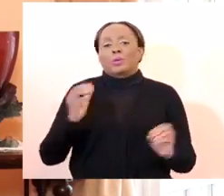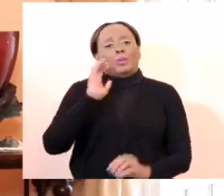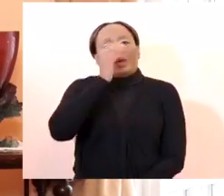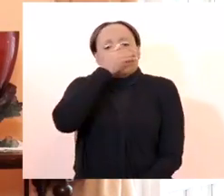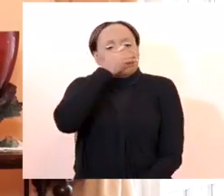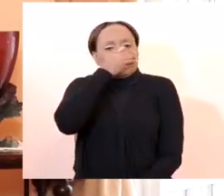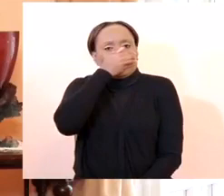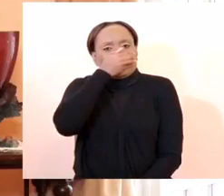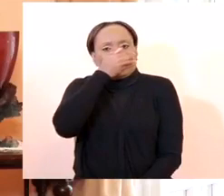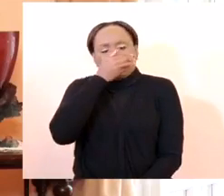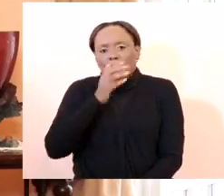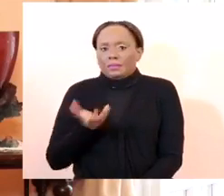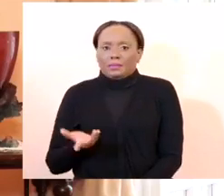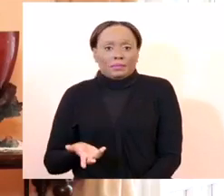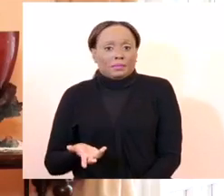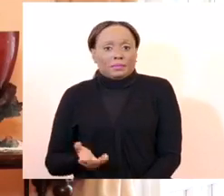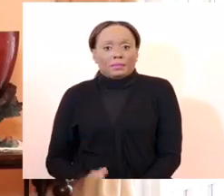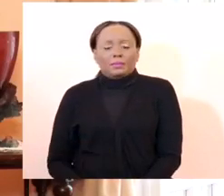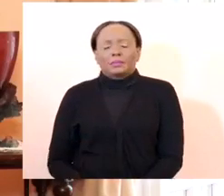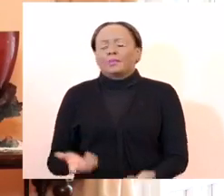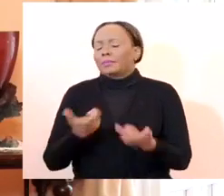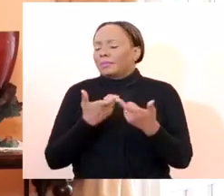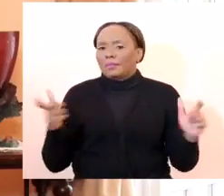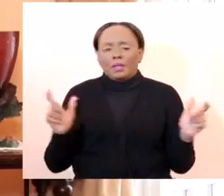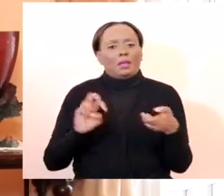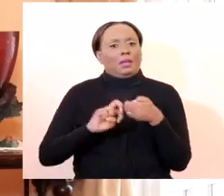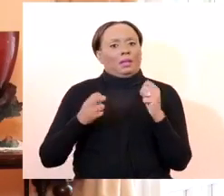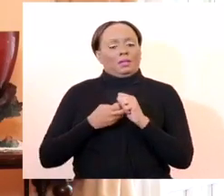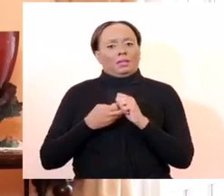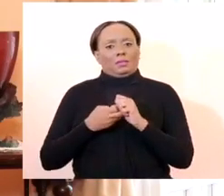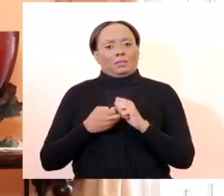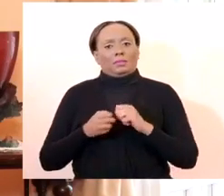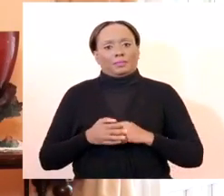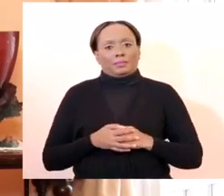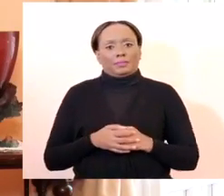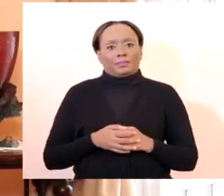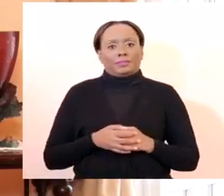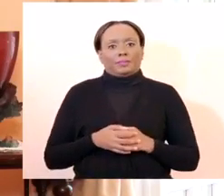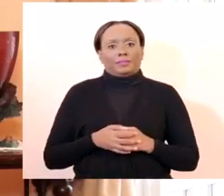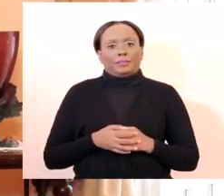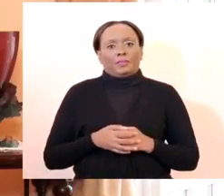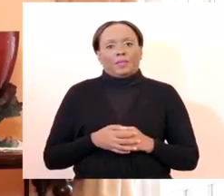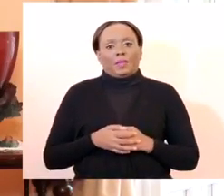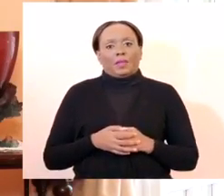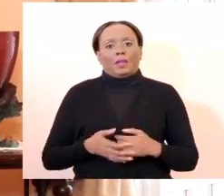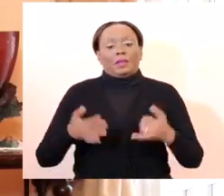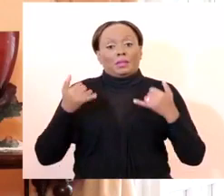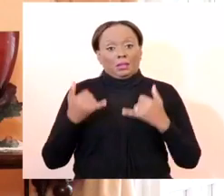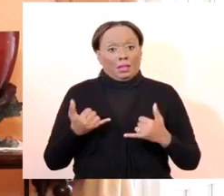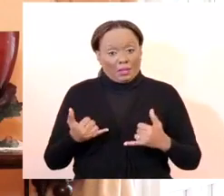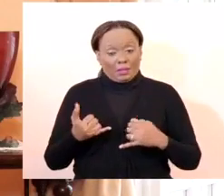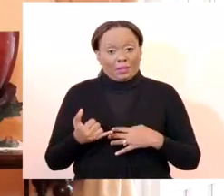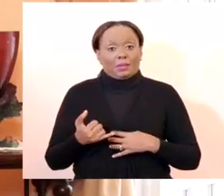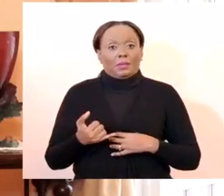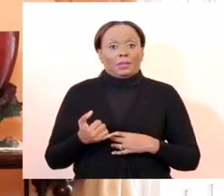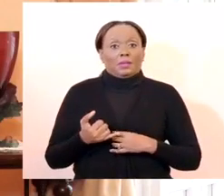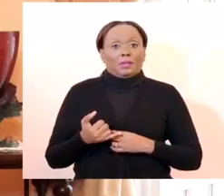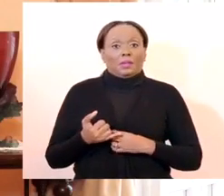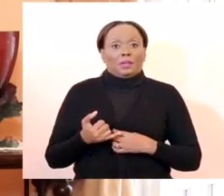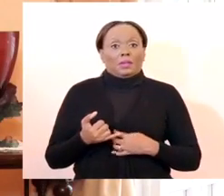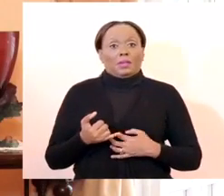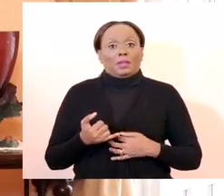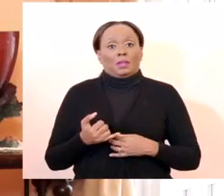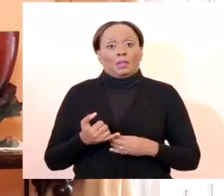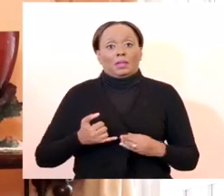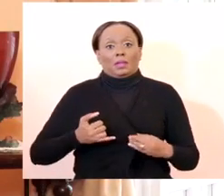a huge problem and therefore we are for the first time stipulating that if you